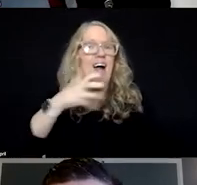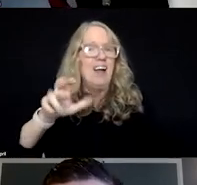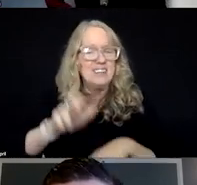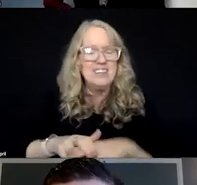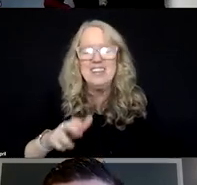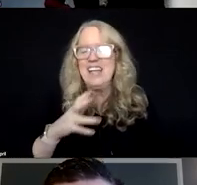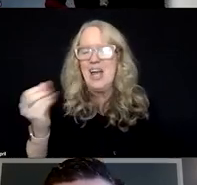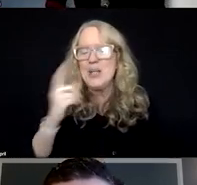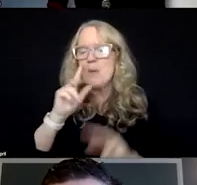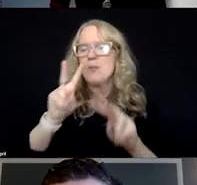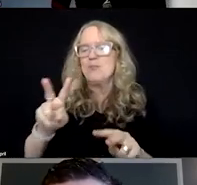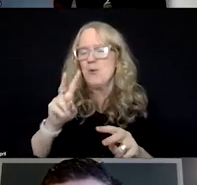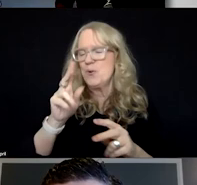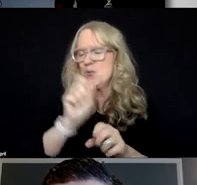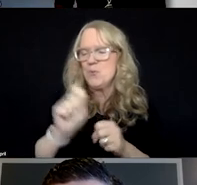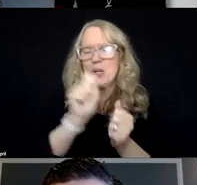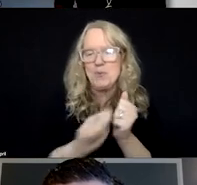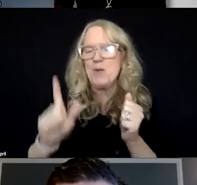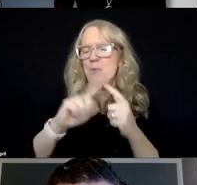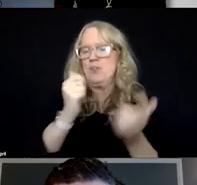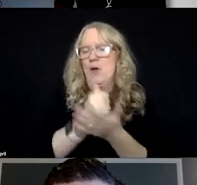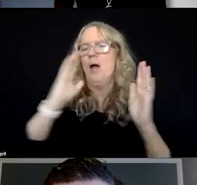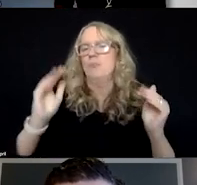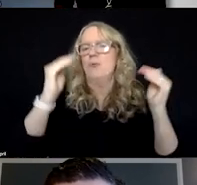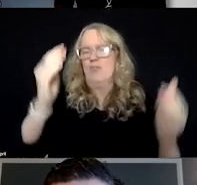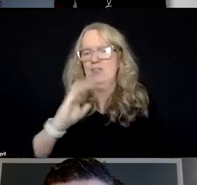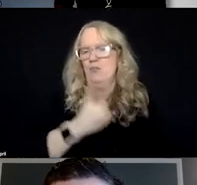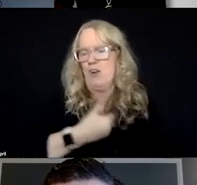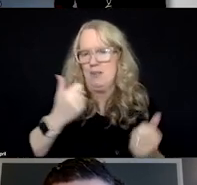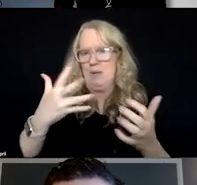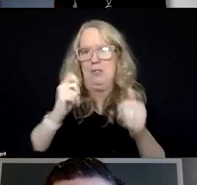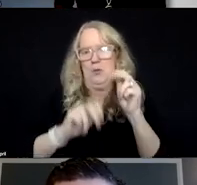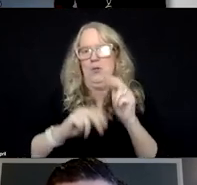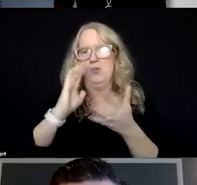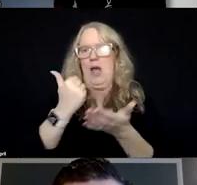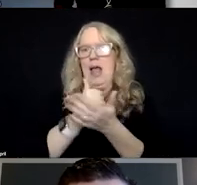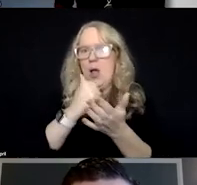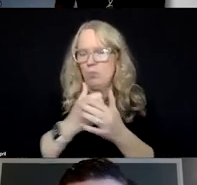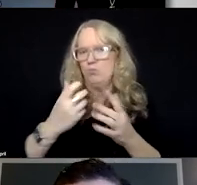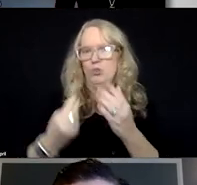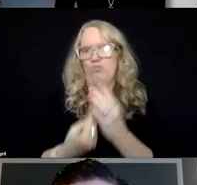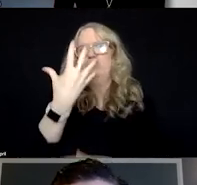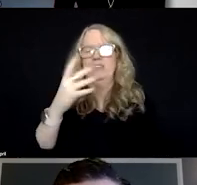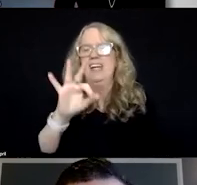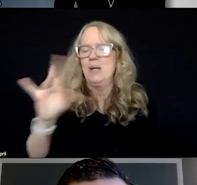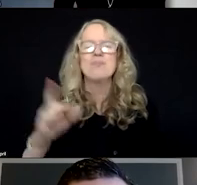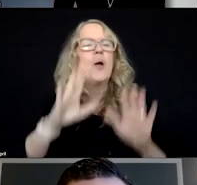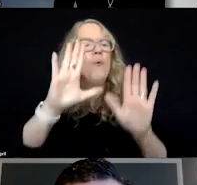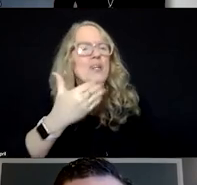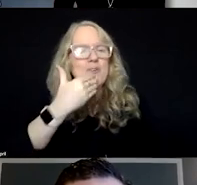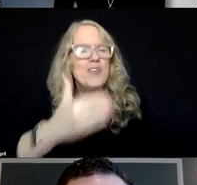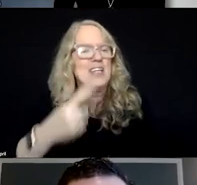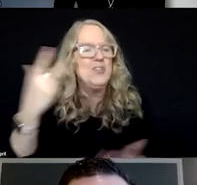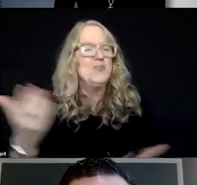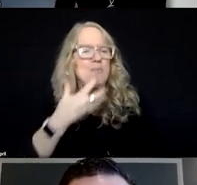forward to working with everyone here to advance our call as we work to build out 988. Thank you. Wonderful. thanks for being in the hot